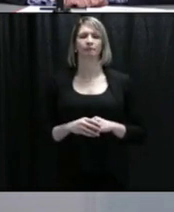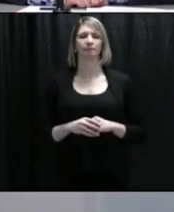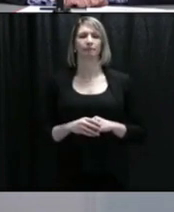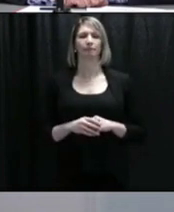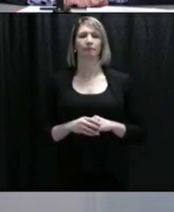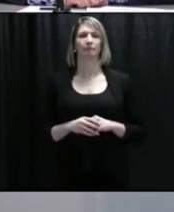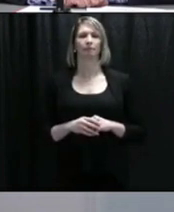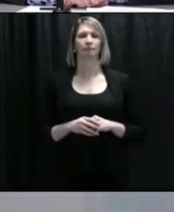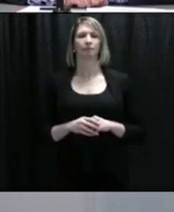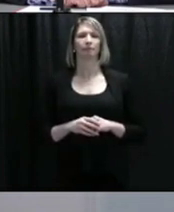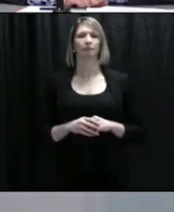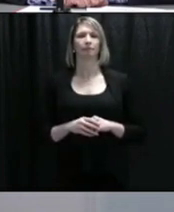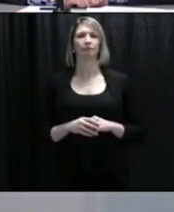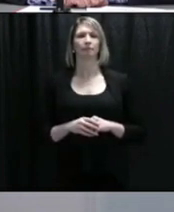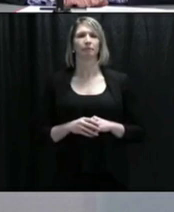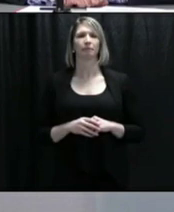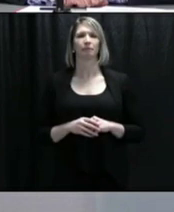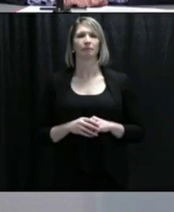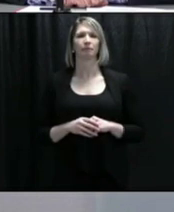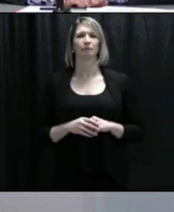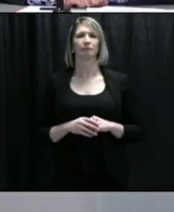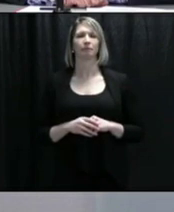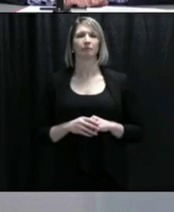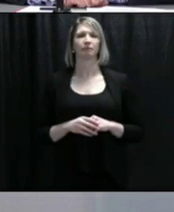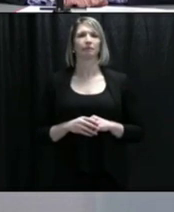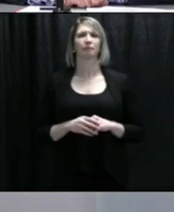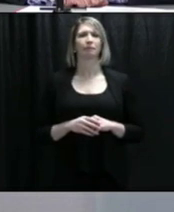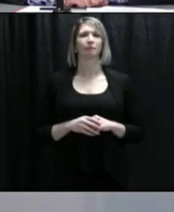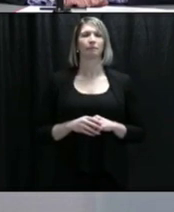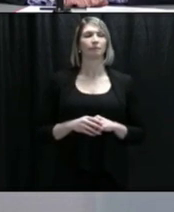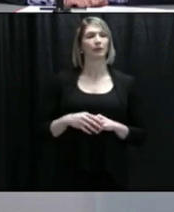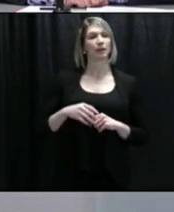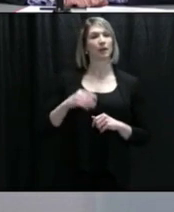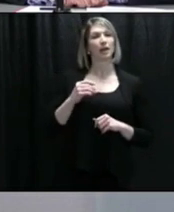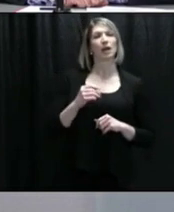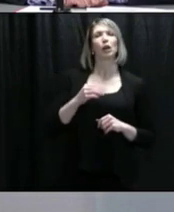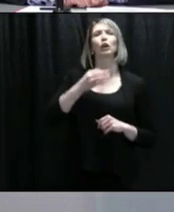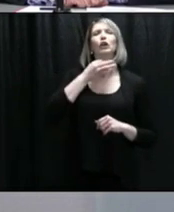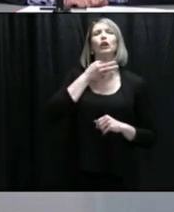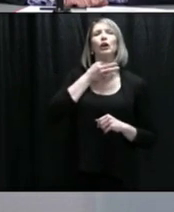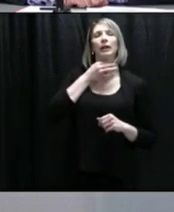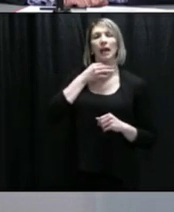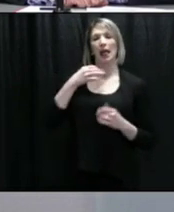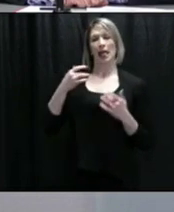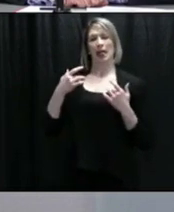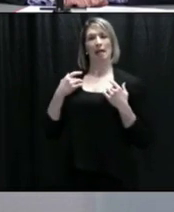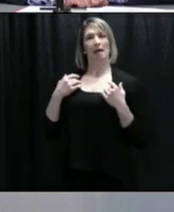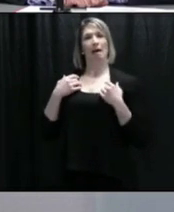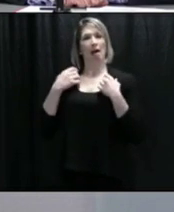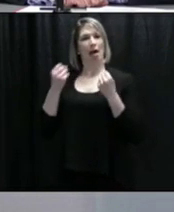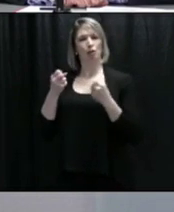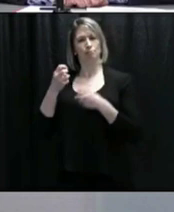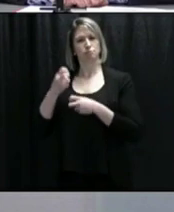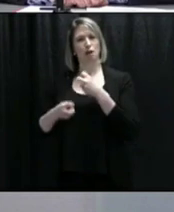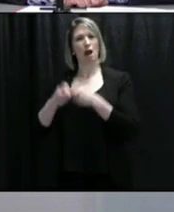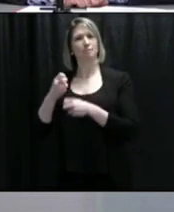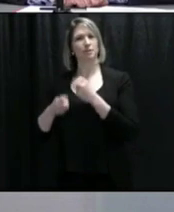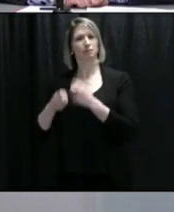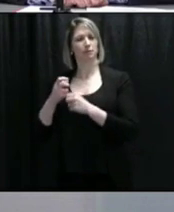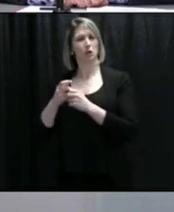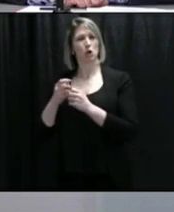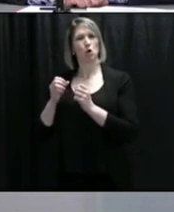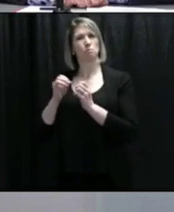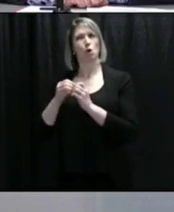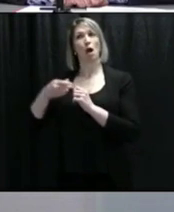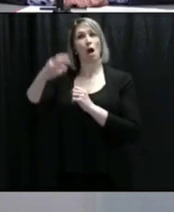are there certain medical conditions that put certain people at a greater risk for a more severe reaction to COVID-19, maybe like diabetes